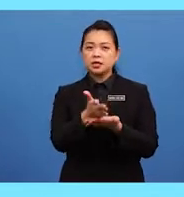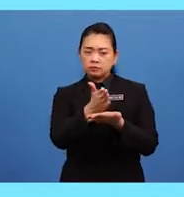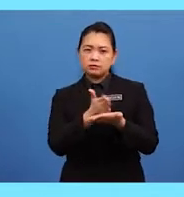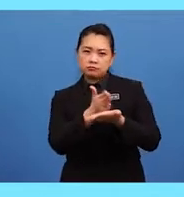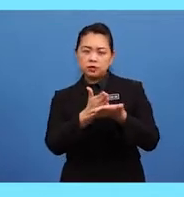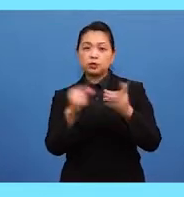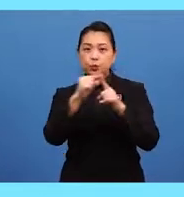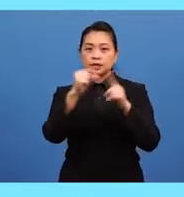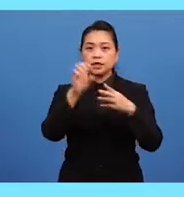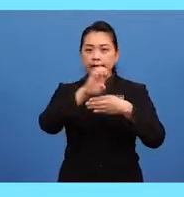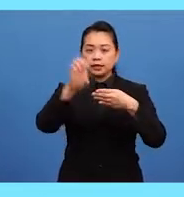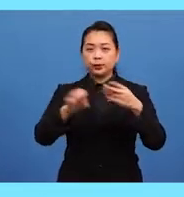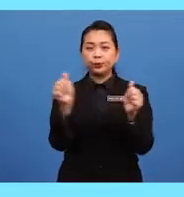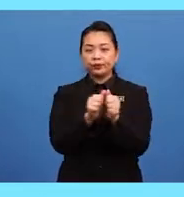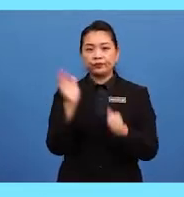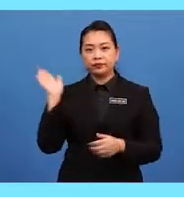with these letters.